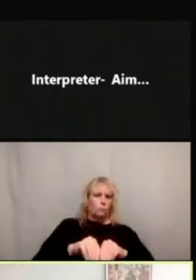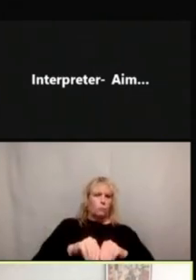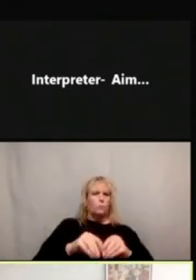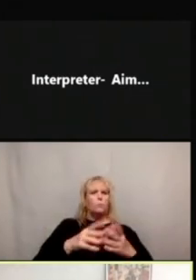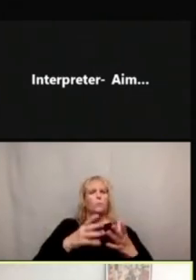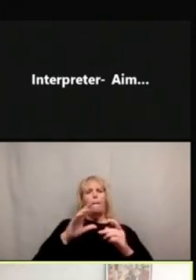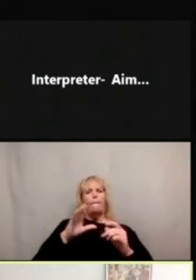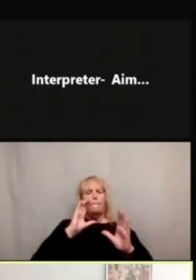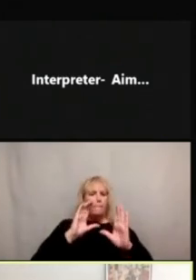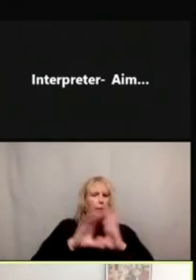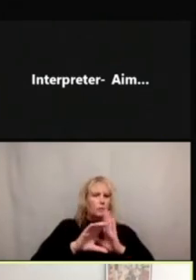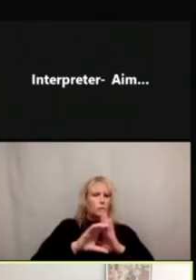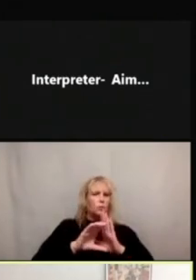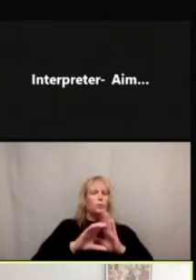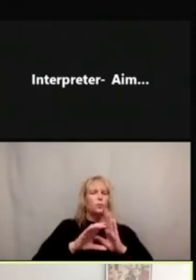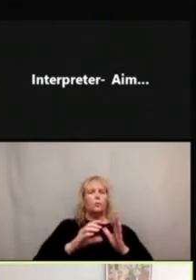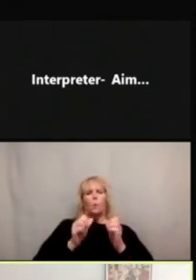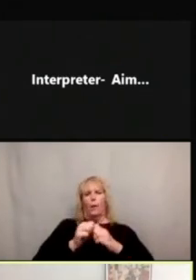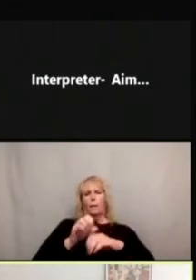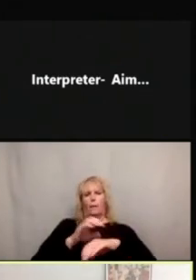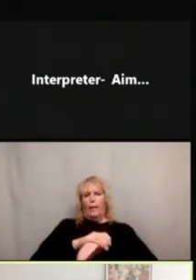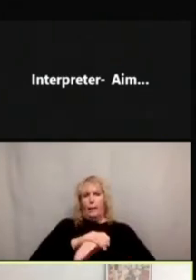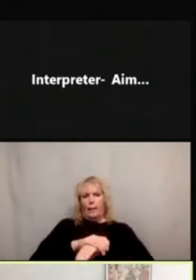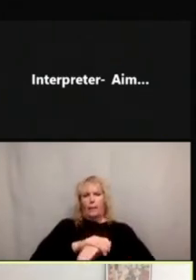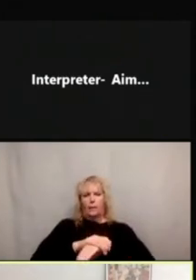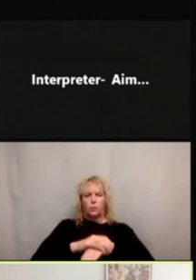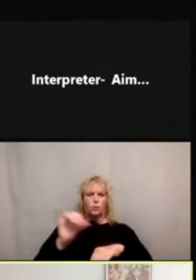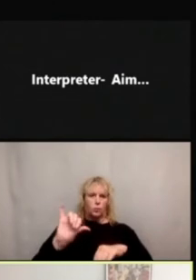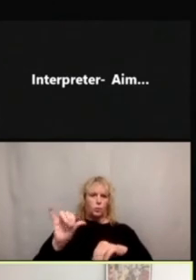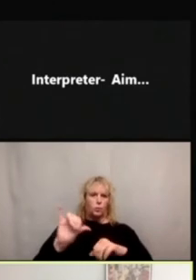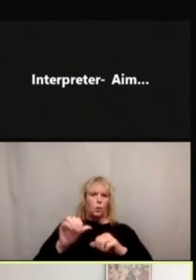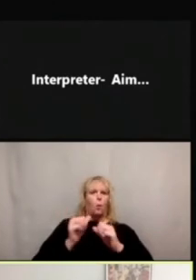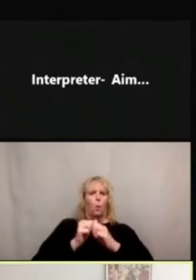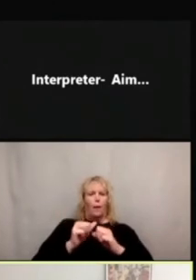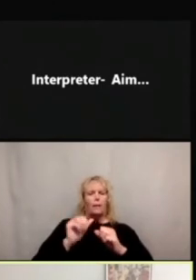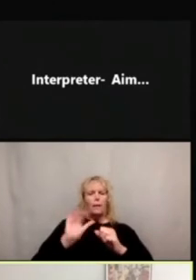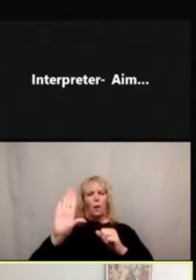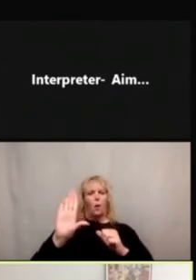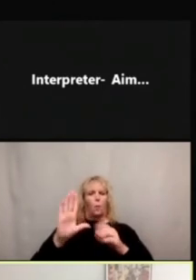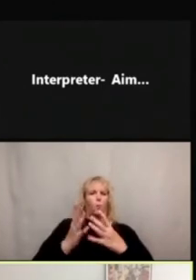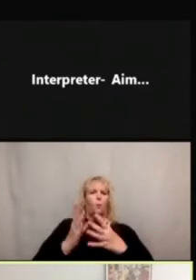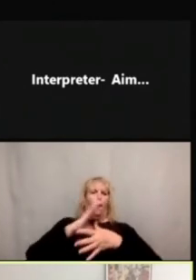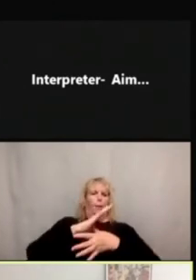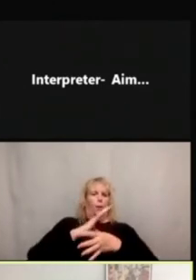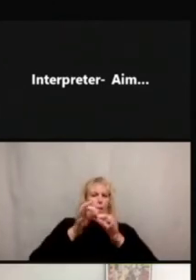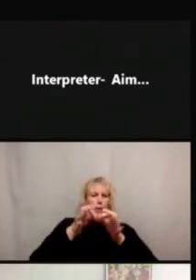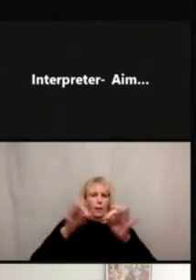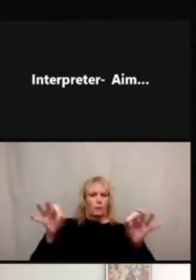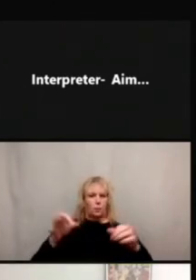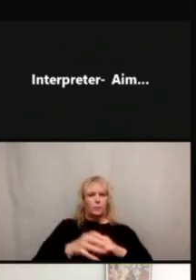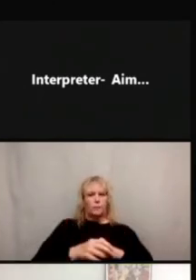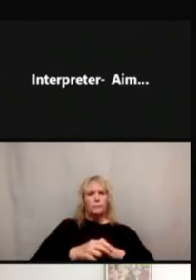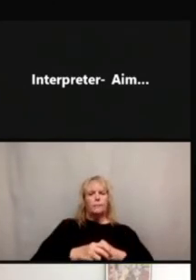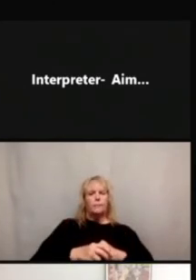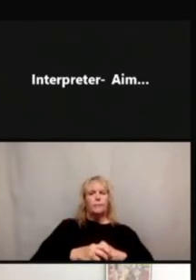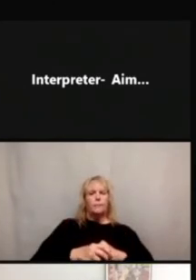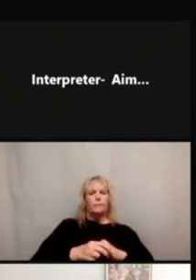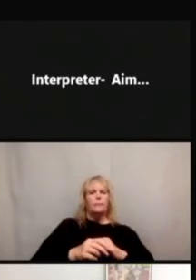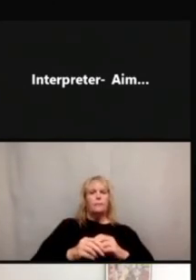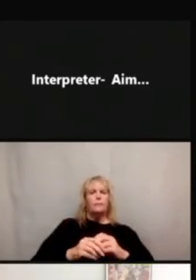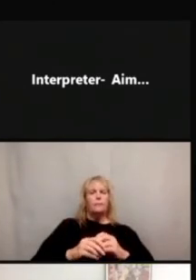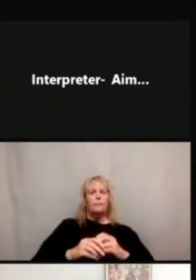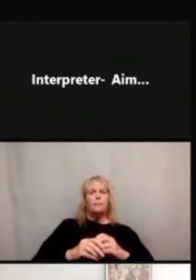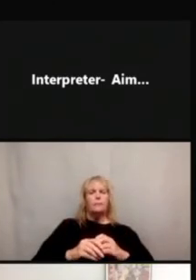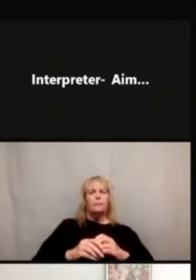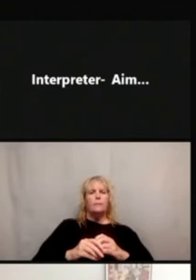pictogram and English content as well as the priority audience language. And I think, oh, just one